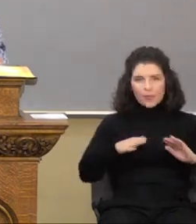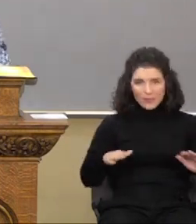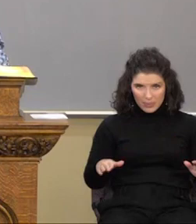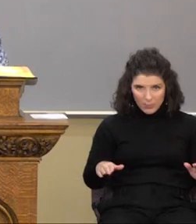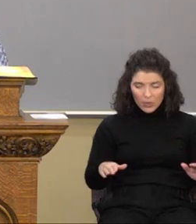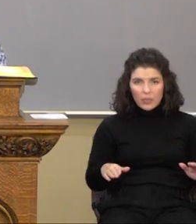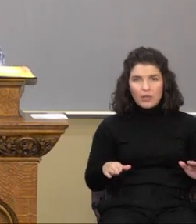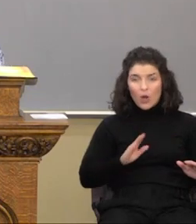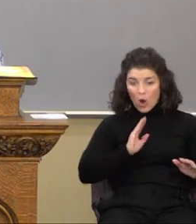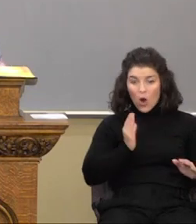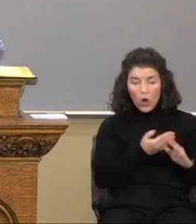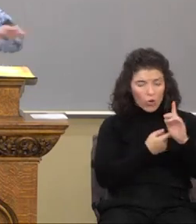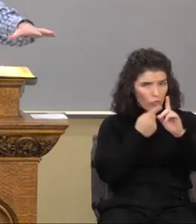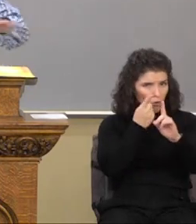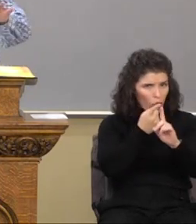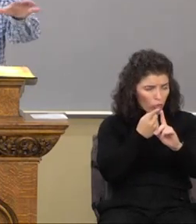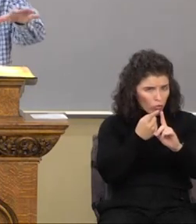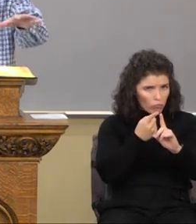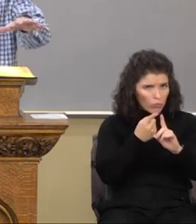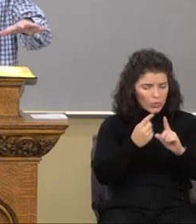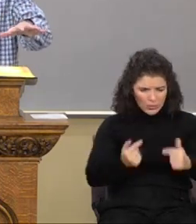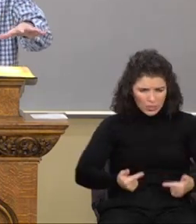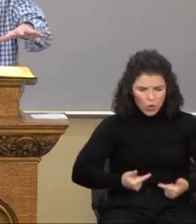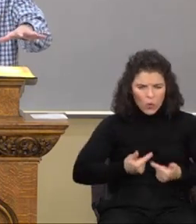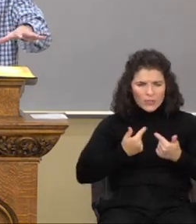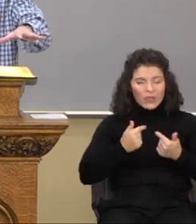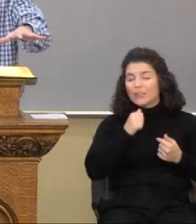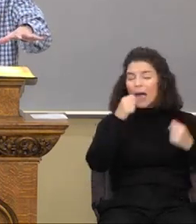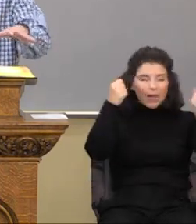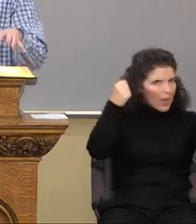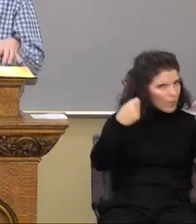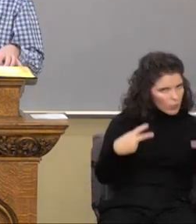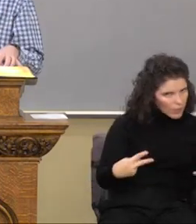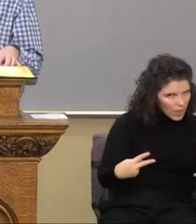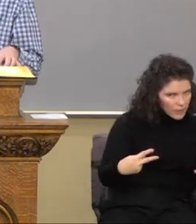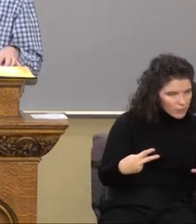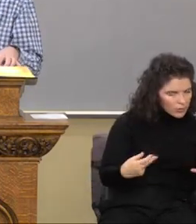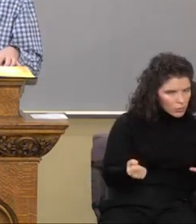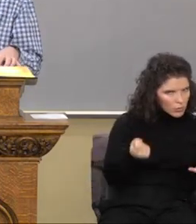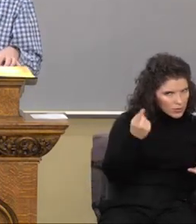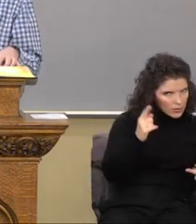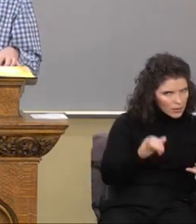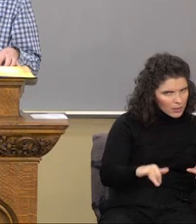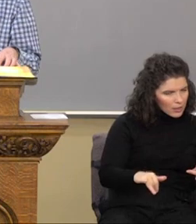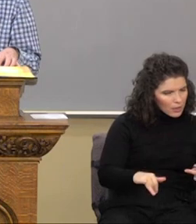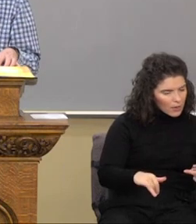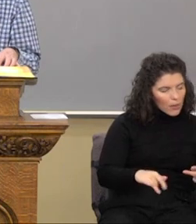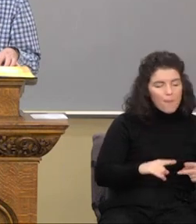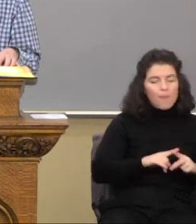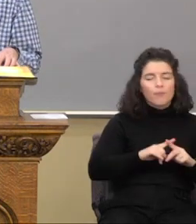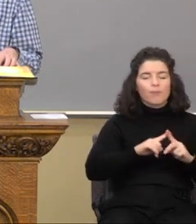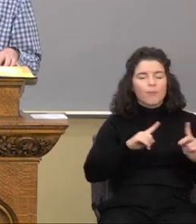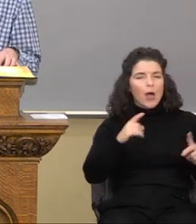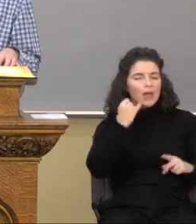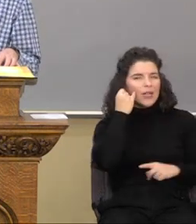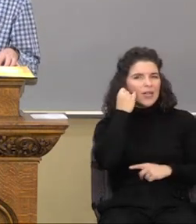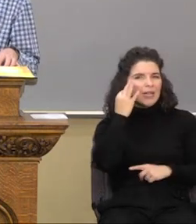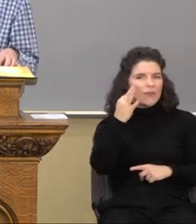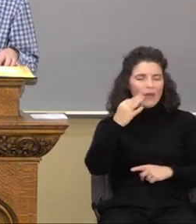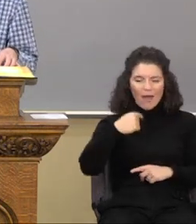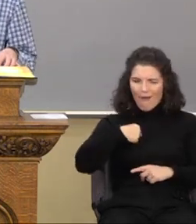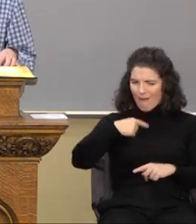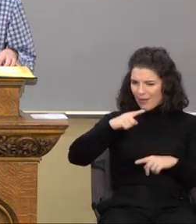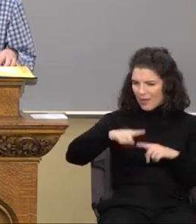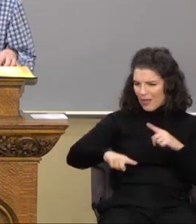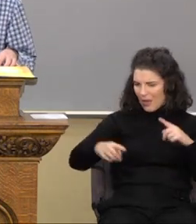is to coexist, not compromise. You understand that, okay? But if I can't get along with the world, it's going to